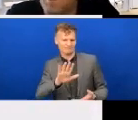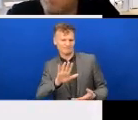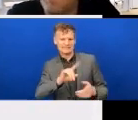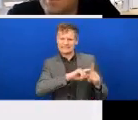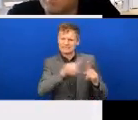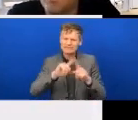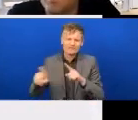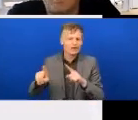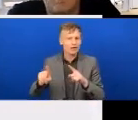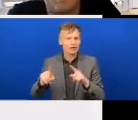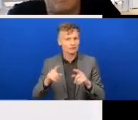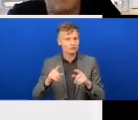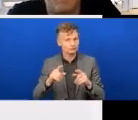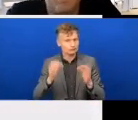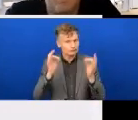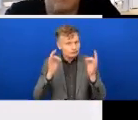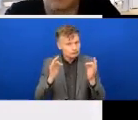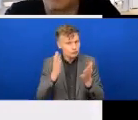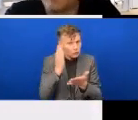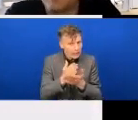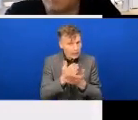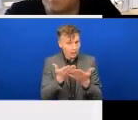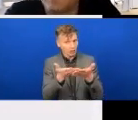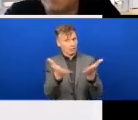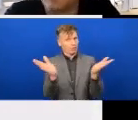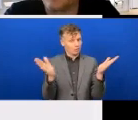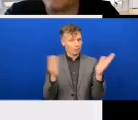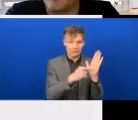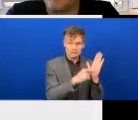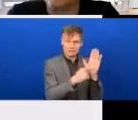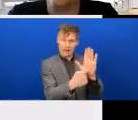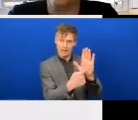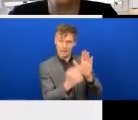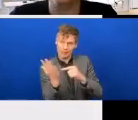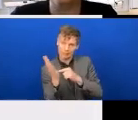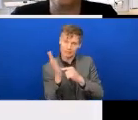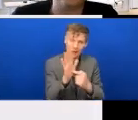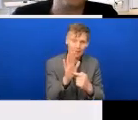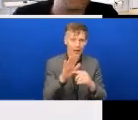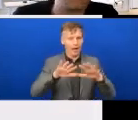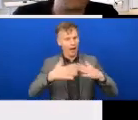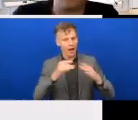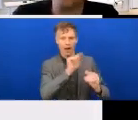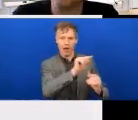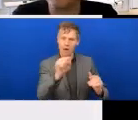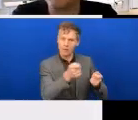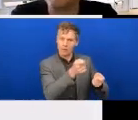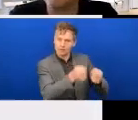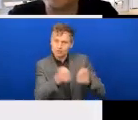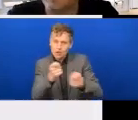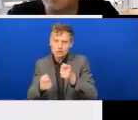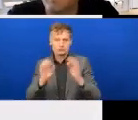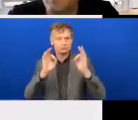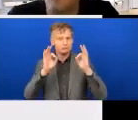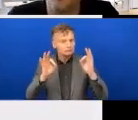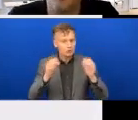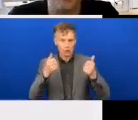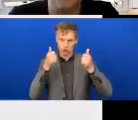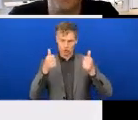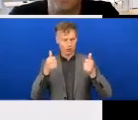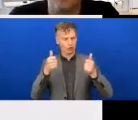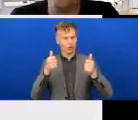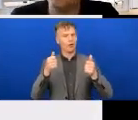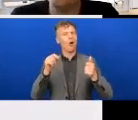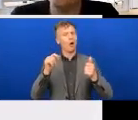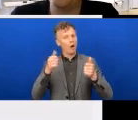within these organisations. It's a great way to learn. It's a great way to understand what other organisations have done, what